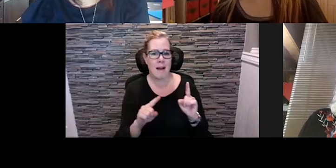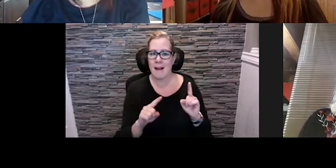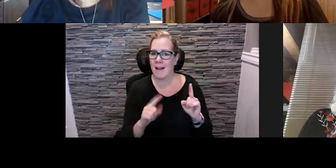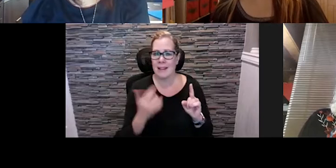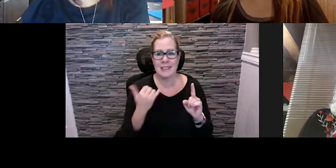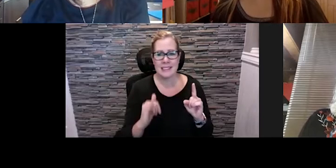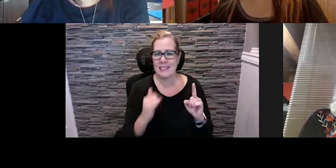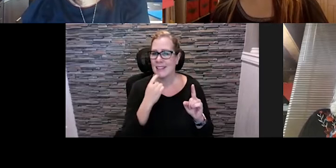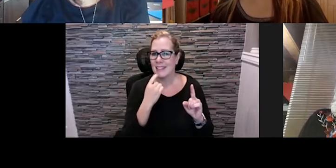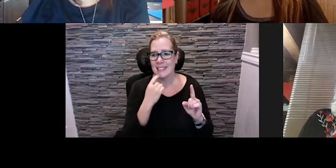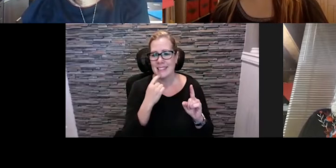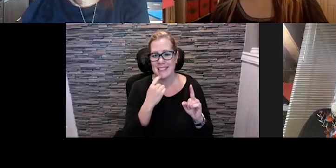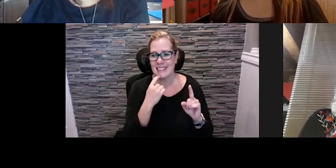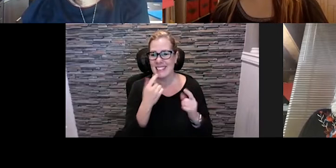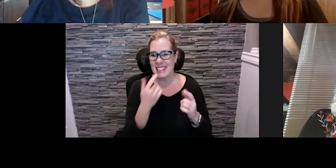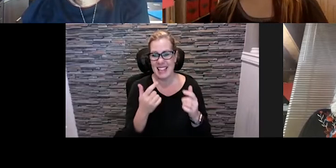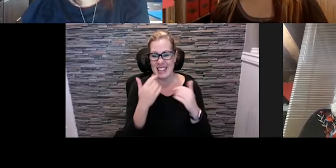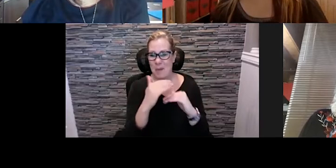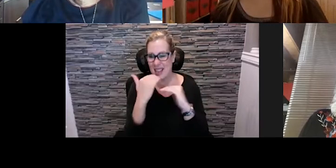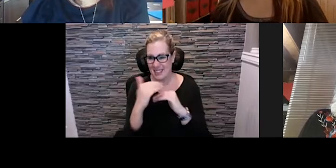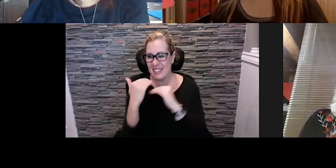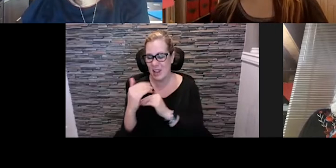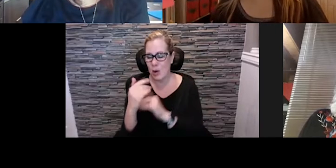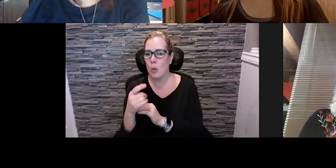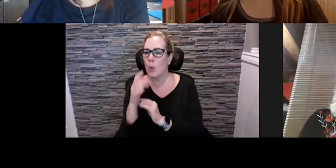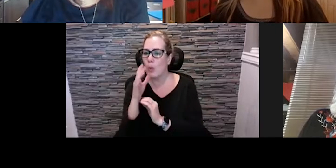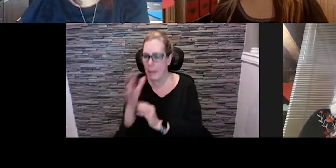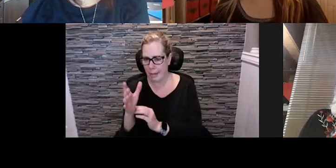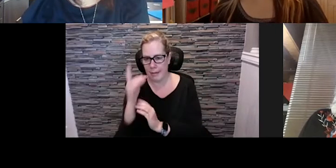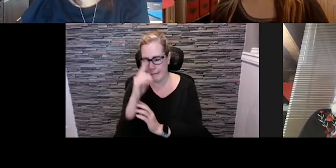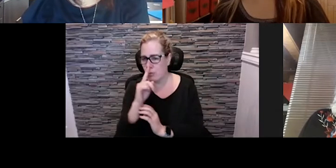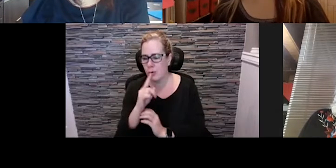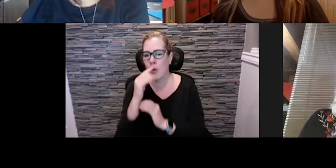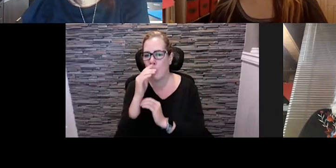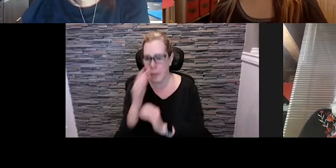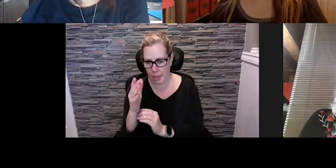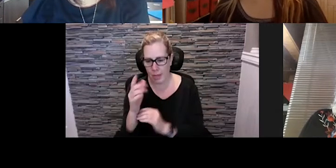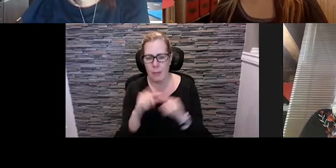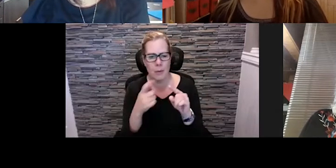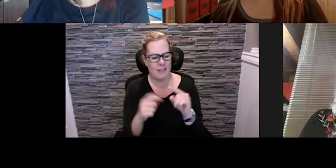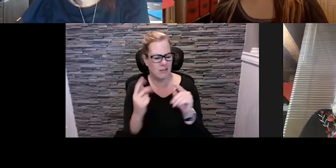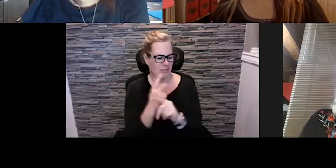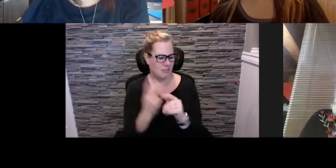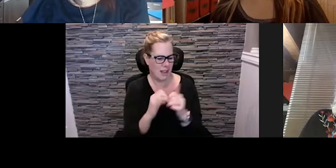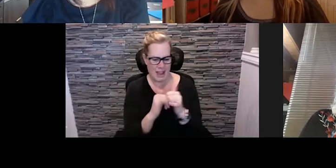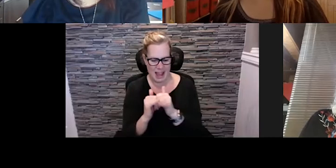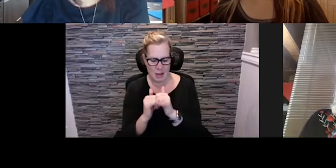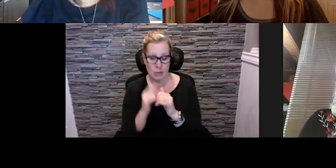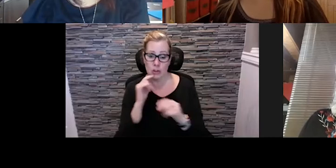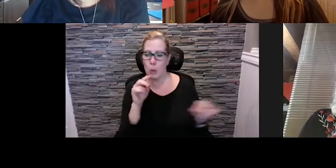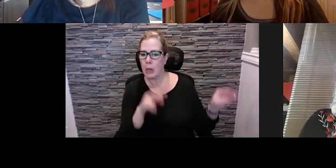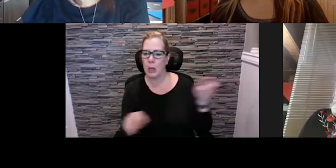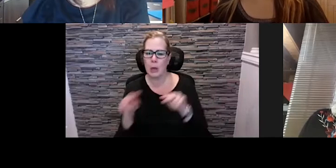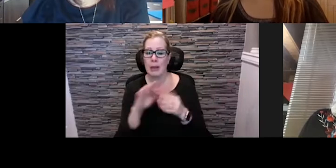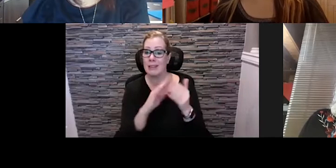things will still have restrictions and so we need to consider what is that going to look like. So as we look at the available spaces that we have and the